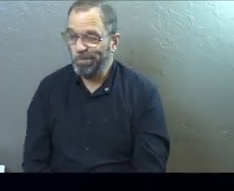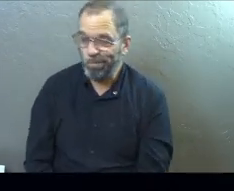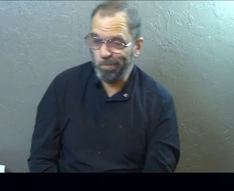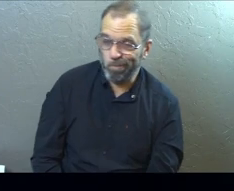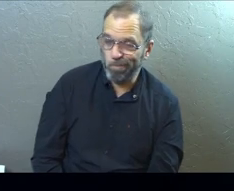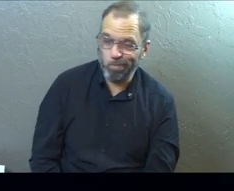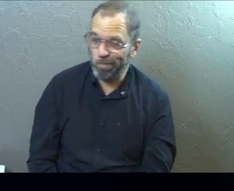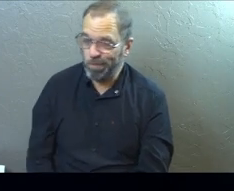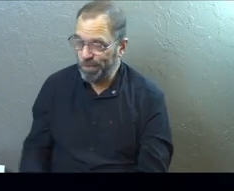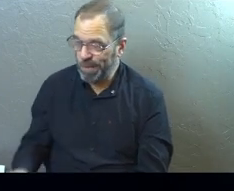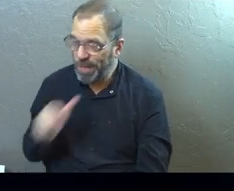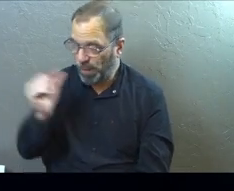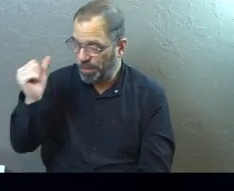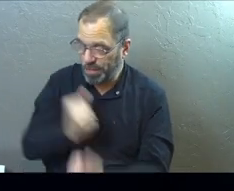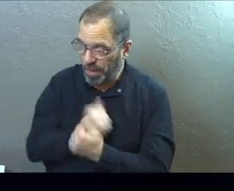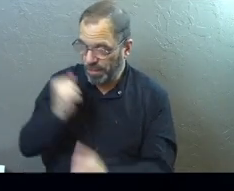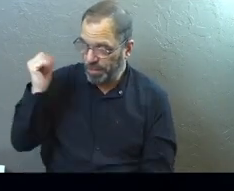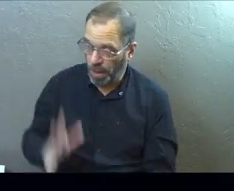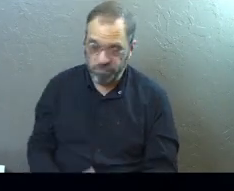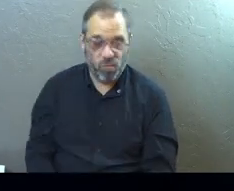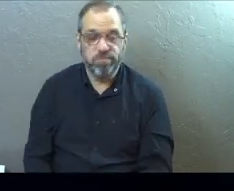They must not really love God, right?